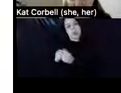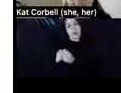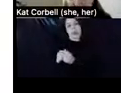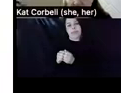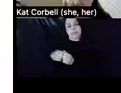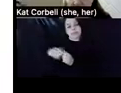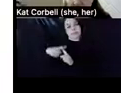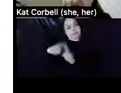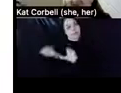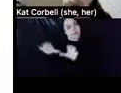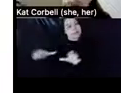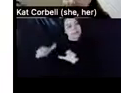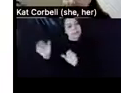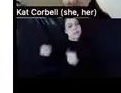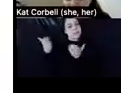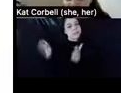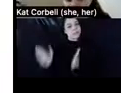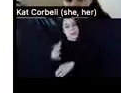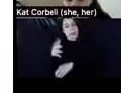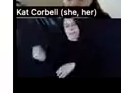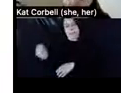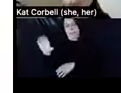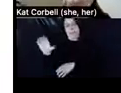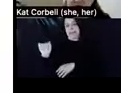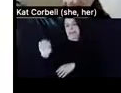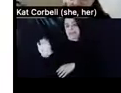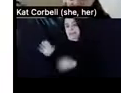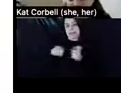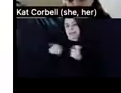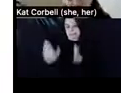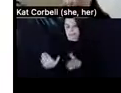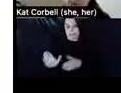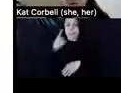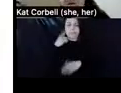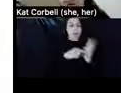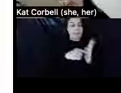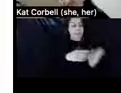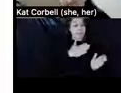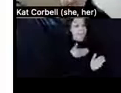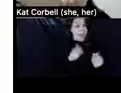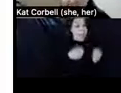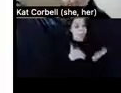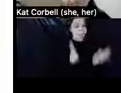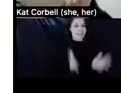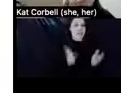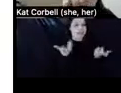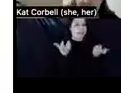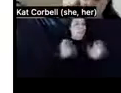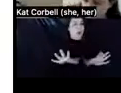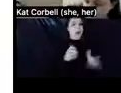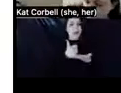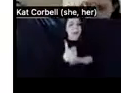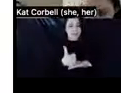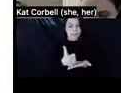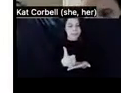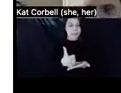Um, like for instance, my housing provider did not want to do anything to help me. And then having one of the main,